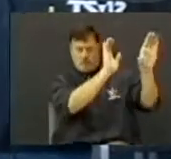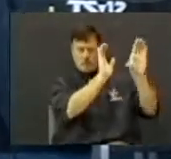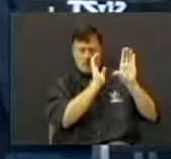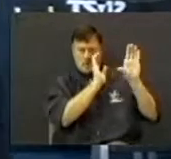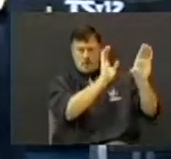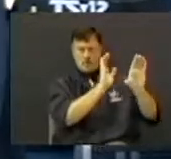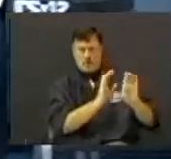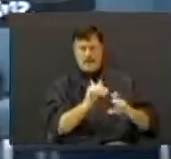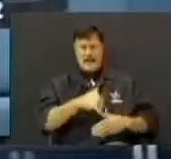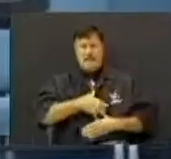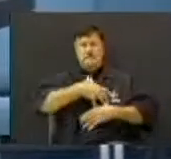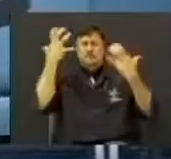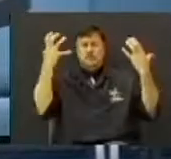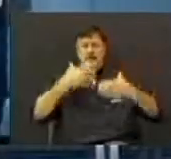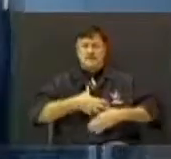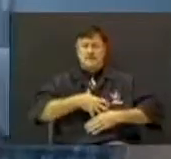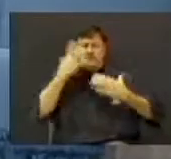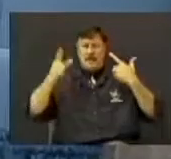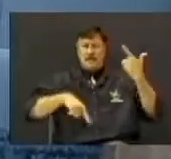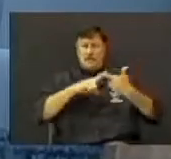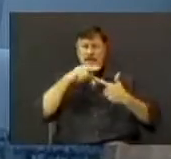Man, I was up there screaming, shouting,